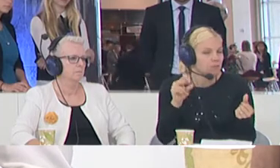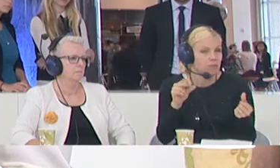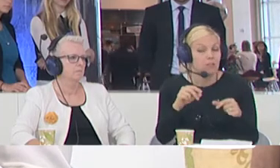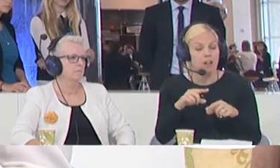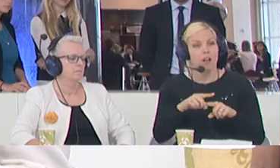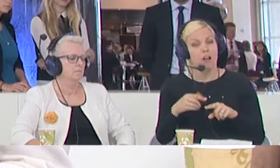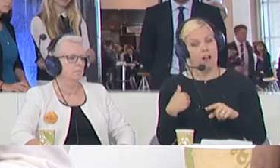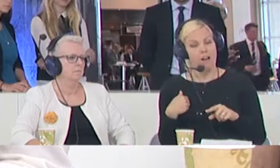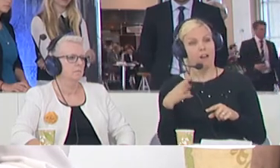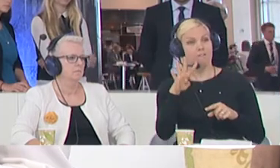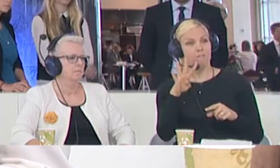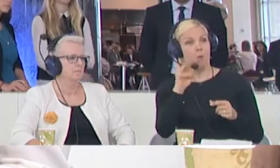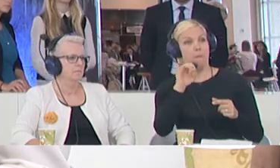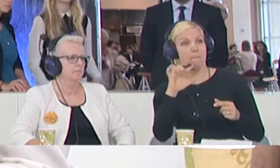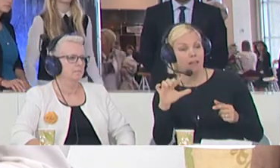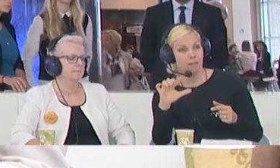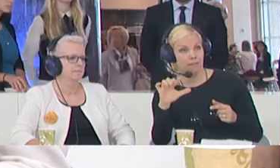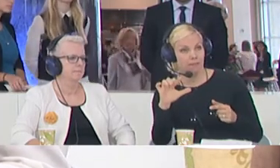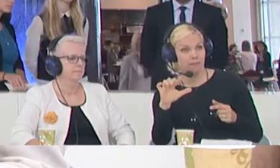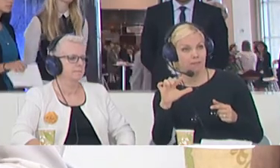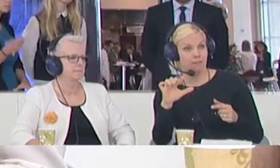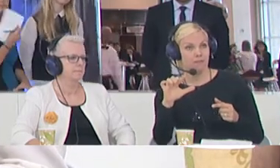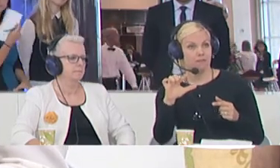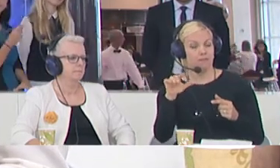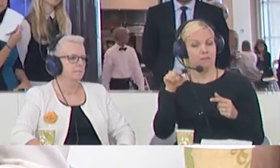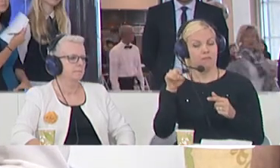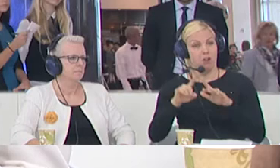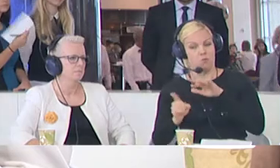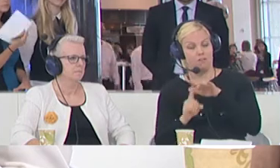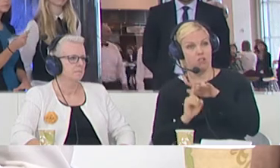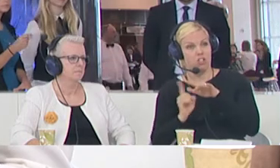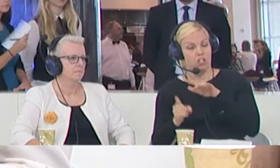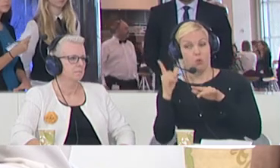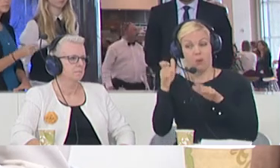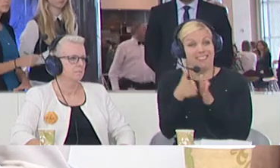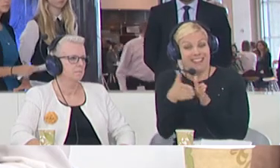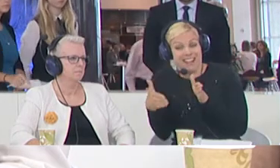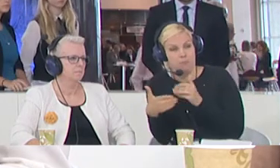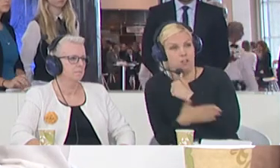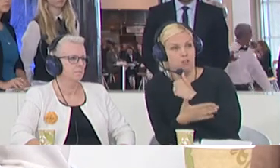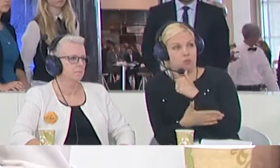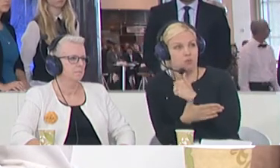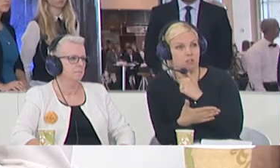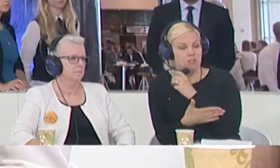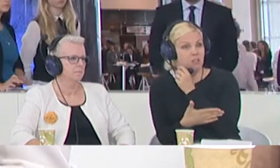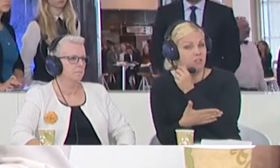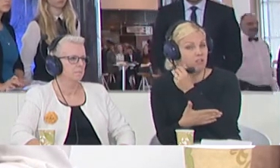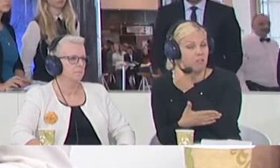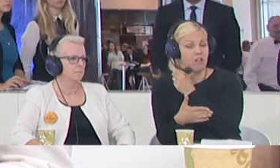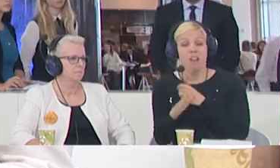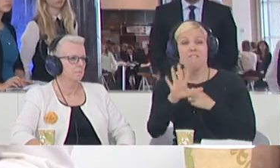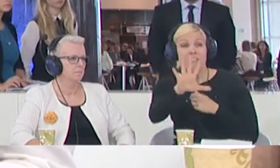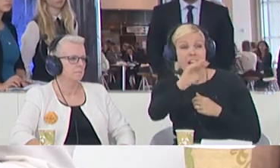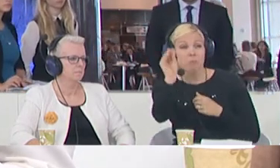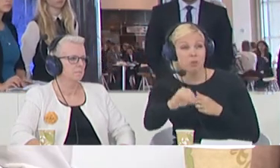neighboring countries. There are only 250,000 Syrians that have reached Europe. Five percent of all Syrian refugees have reached Europe,